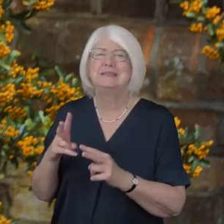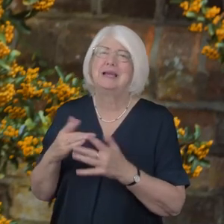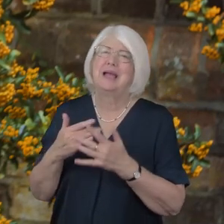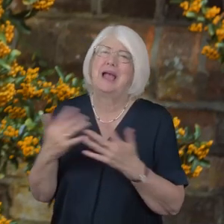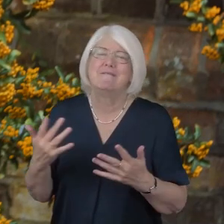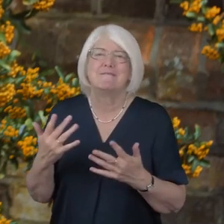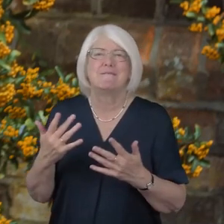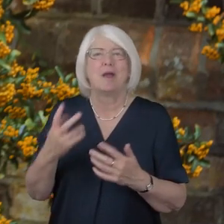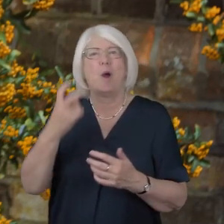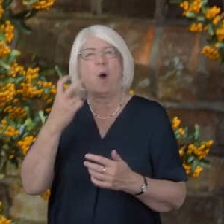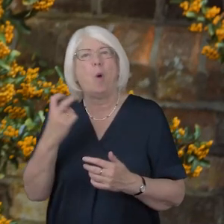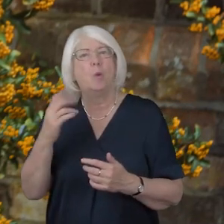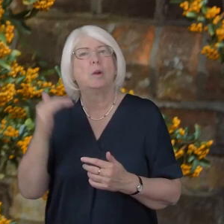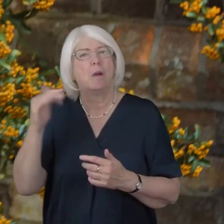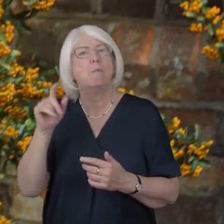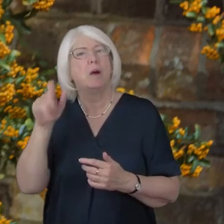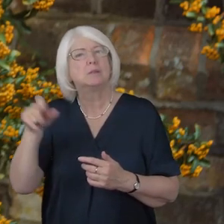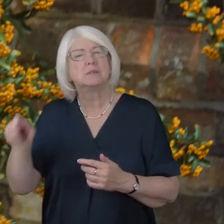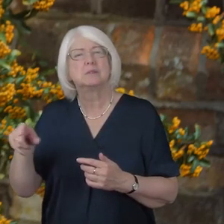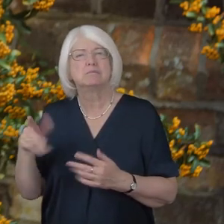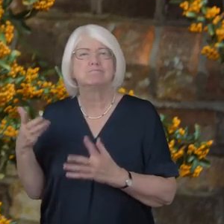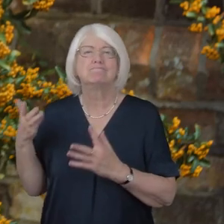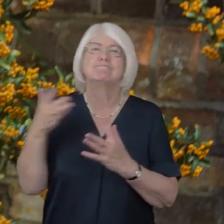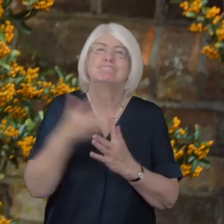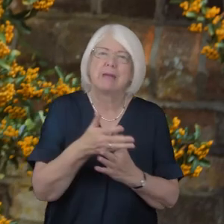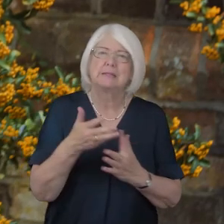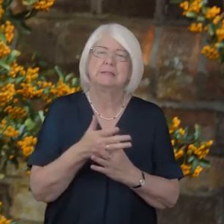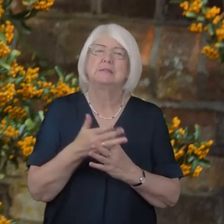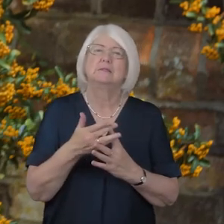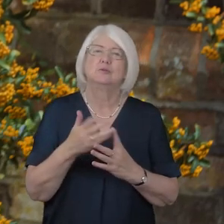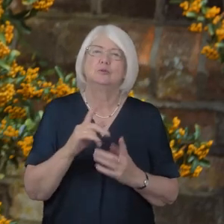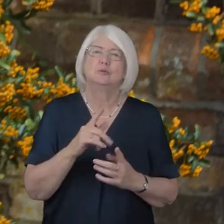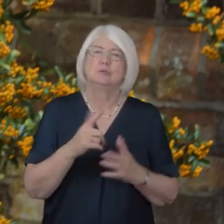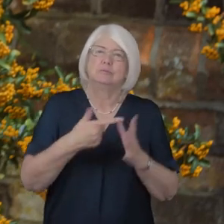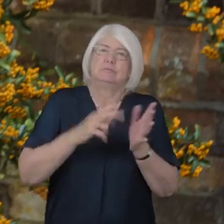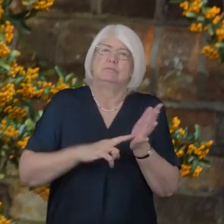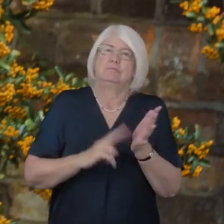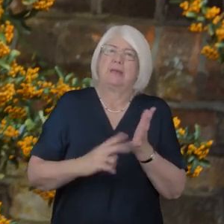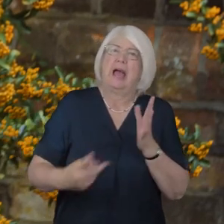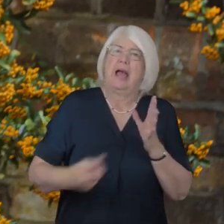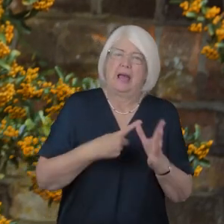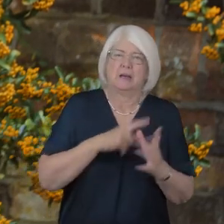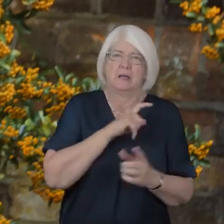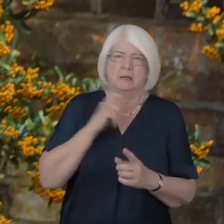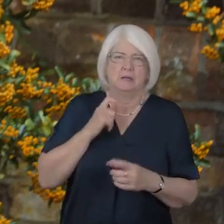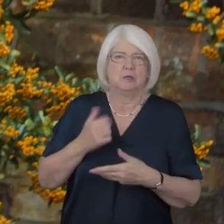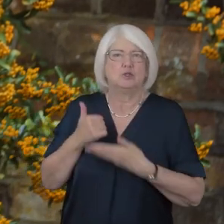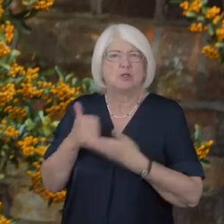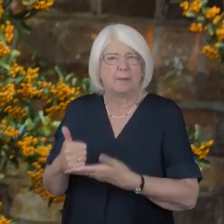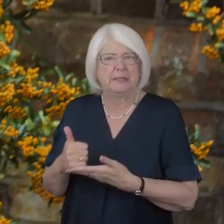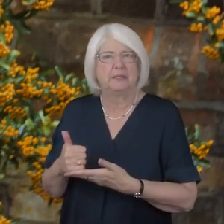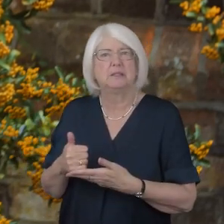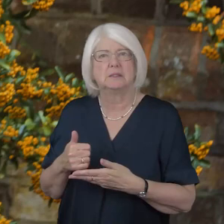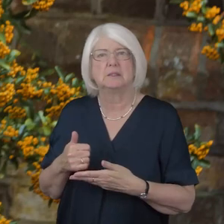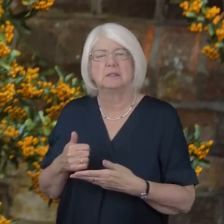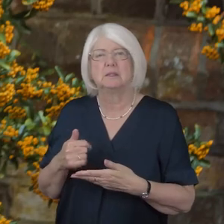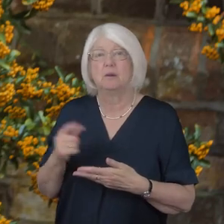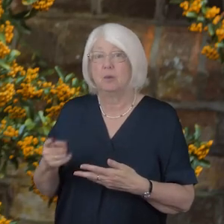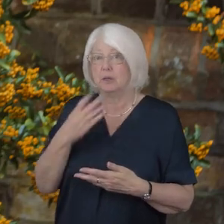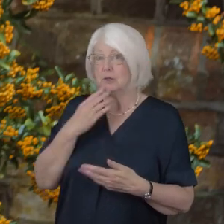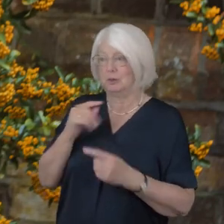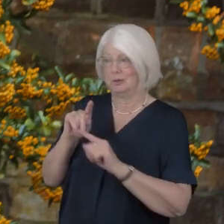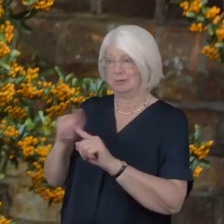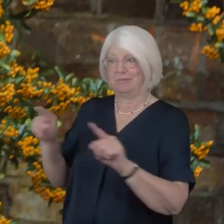access to an Anna chaplain both so that they feel valued and so that we can use the rich resources